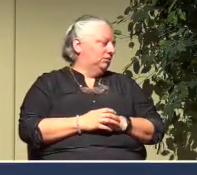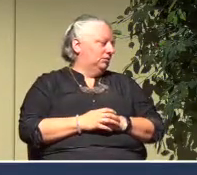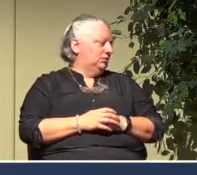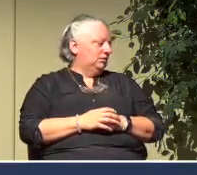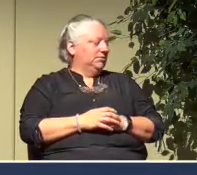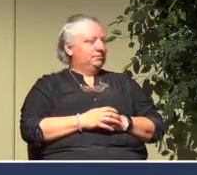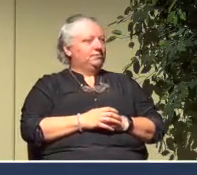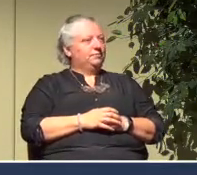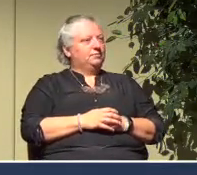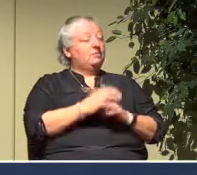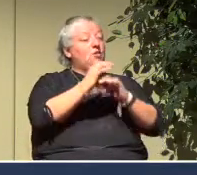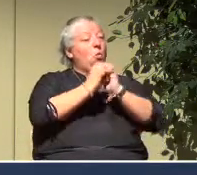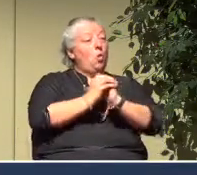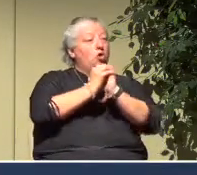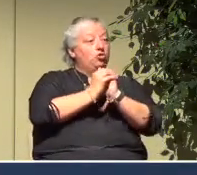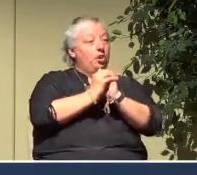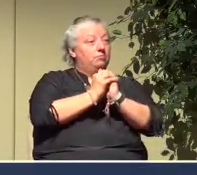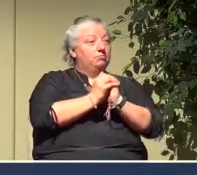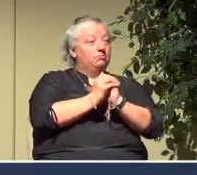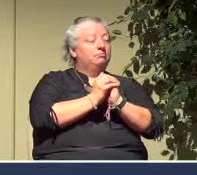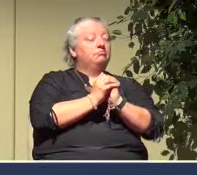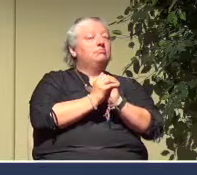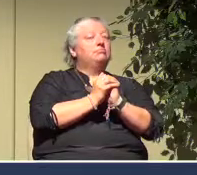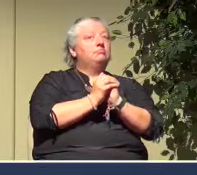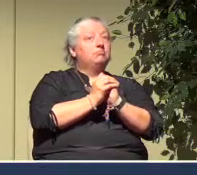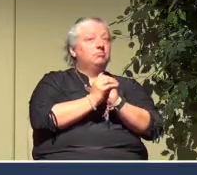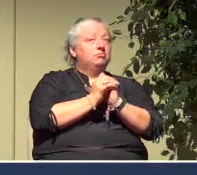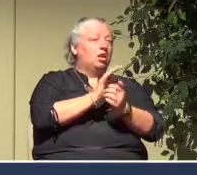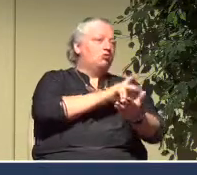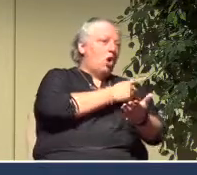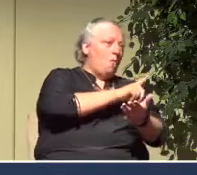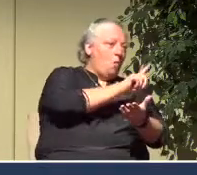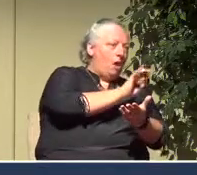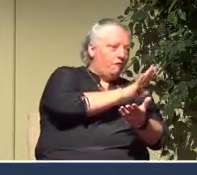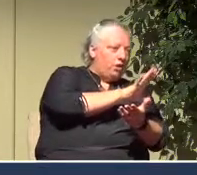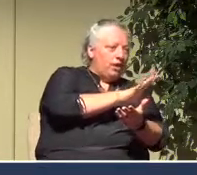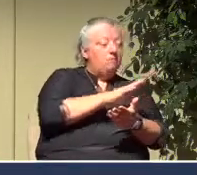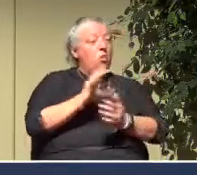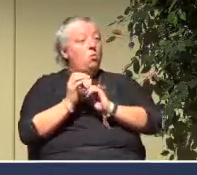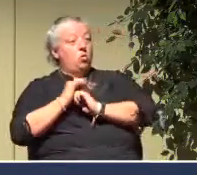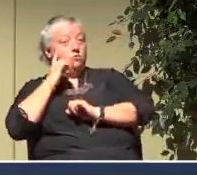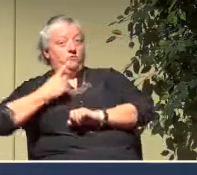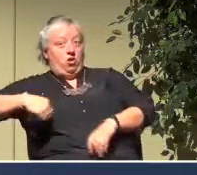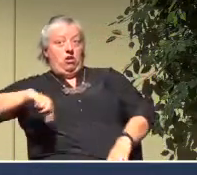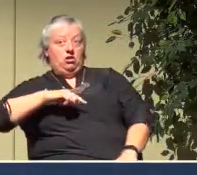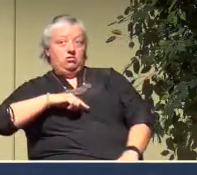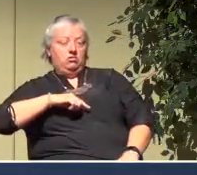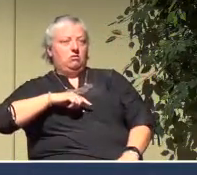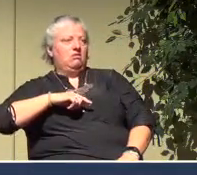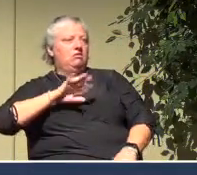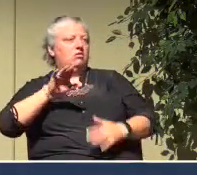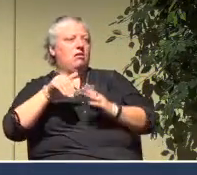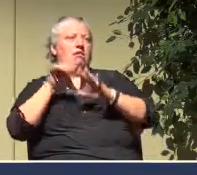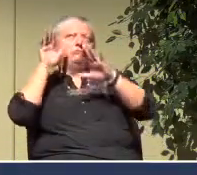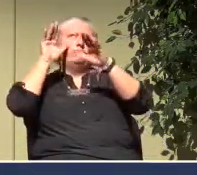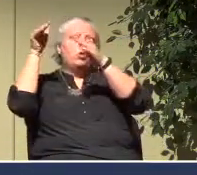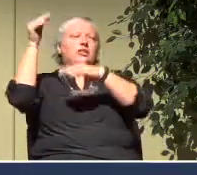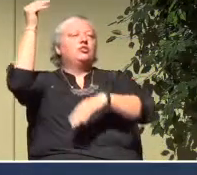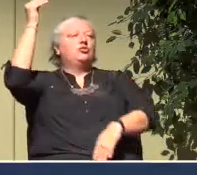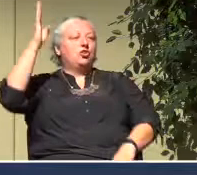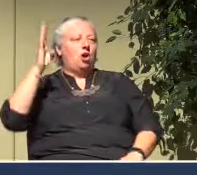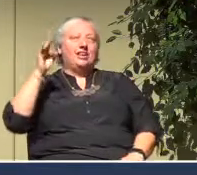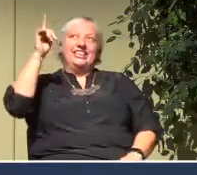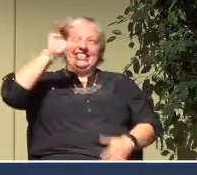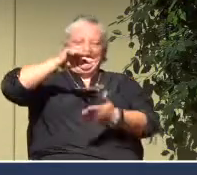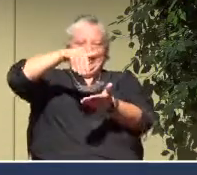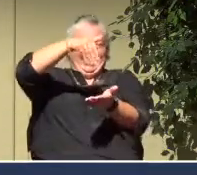worship in Psalm 145, and worship for us too, is about God. God is the